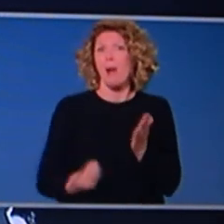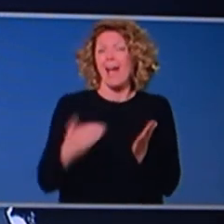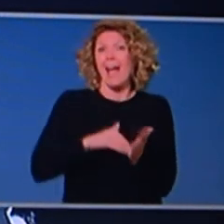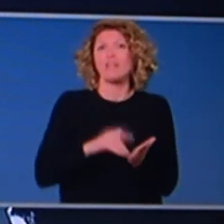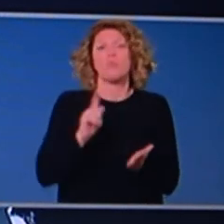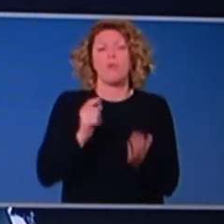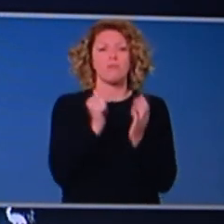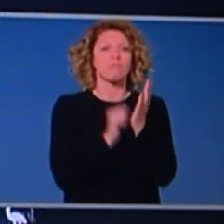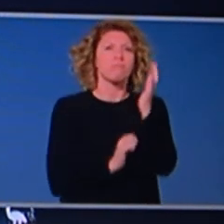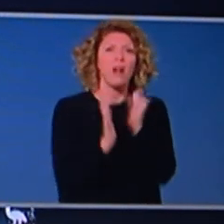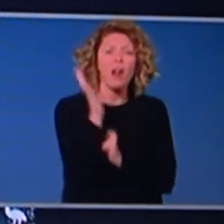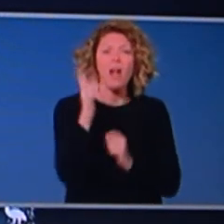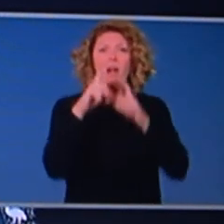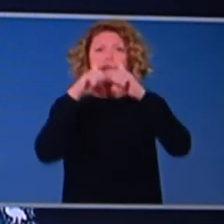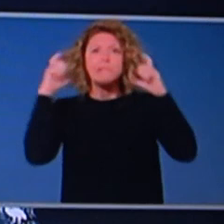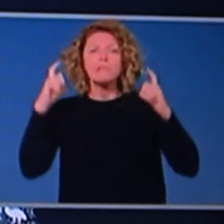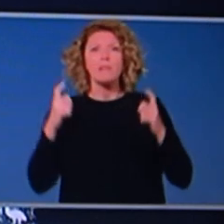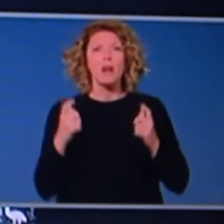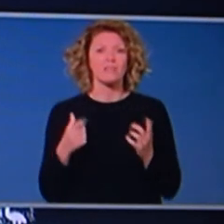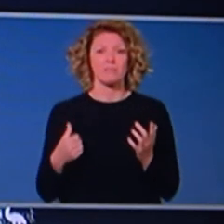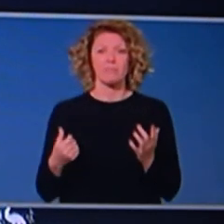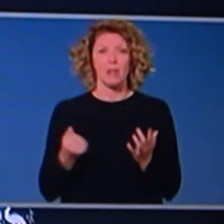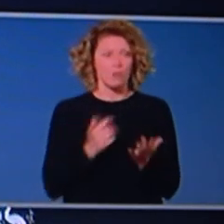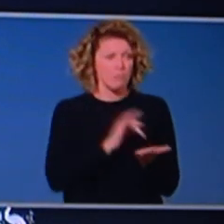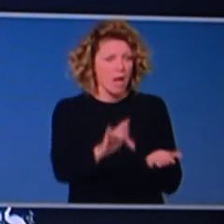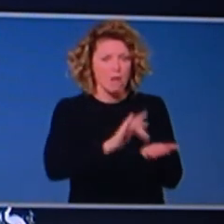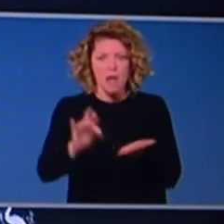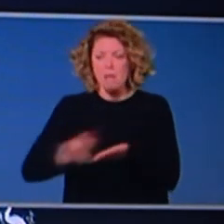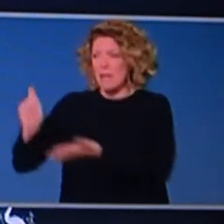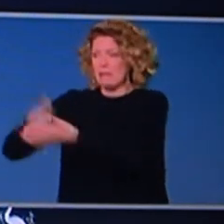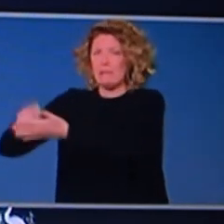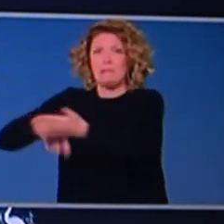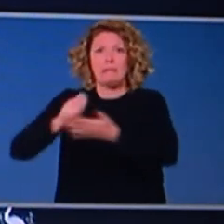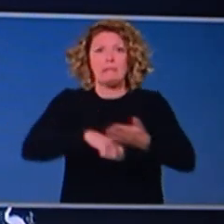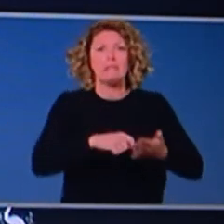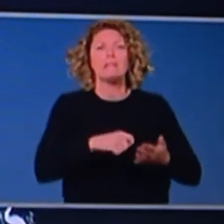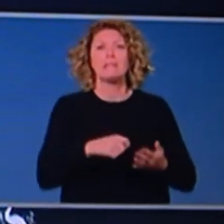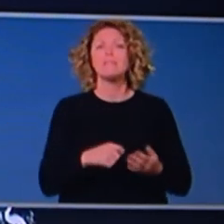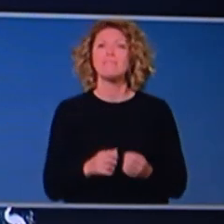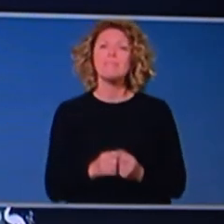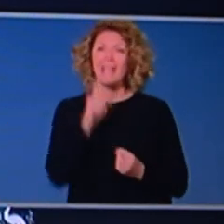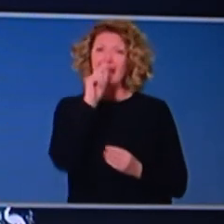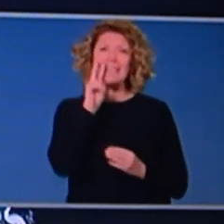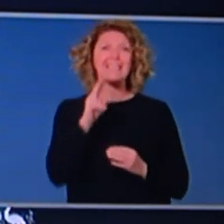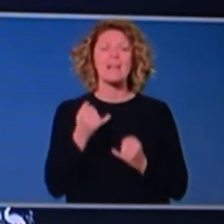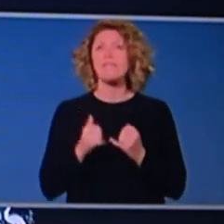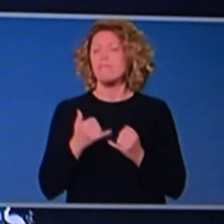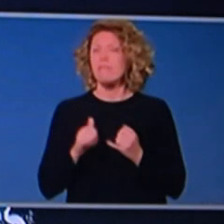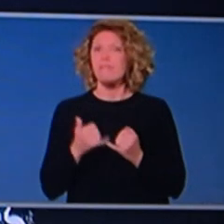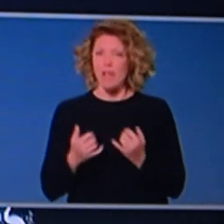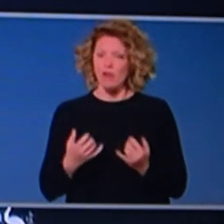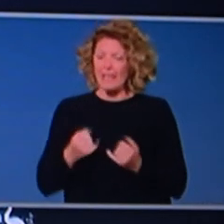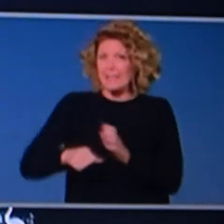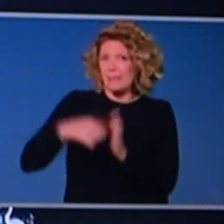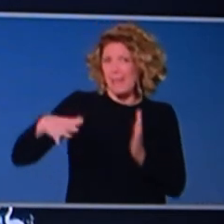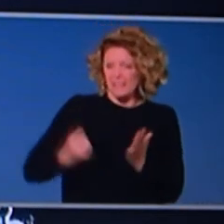equipment because it's been so rare and prices have gone up. So they've had some other costs that have increased as well. And of course, just in some of their